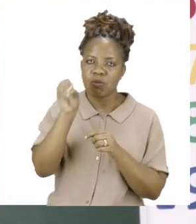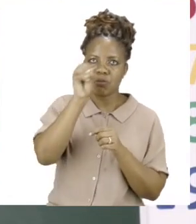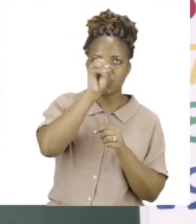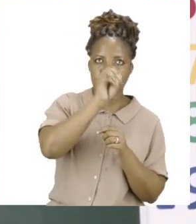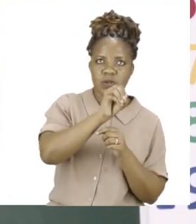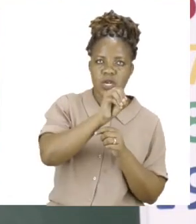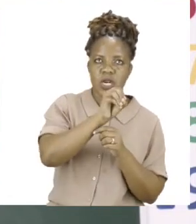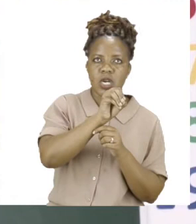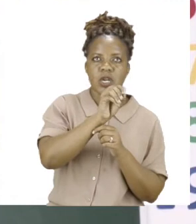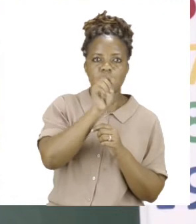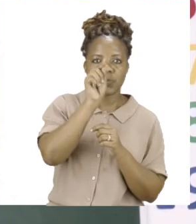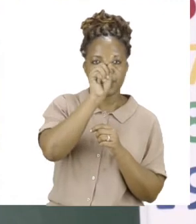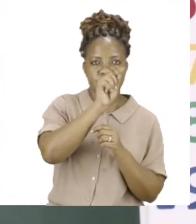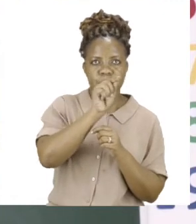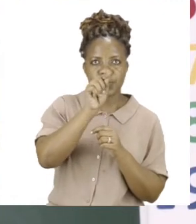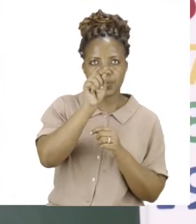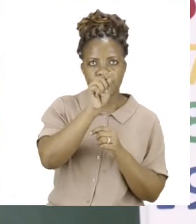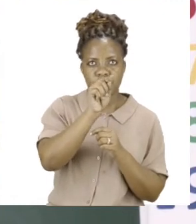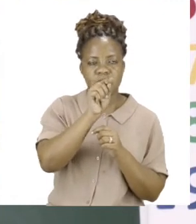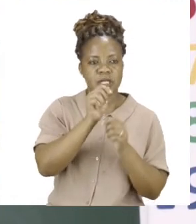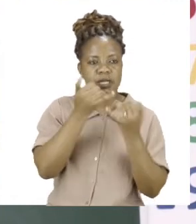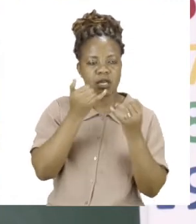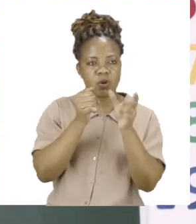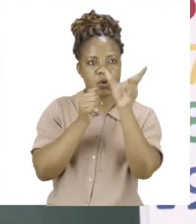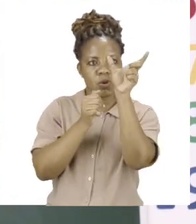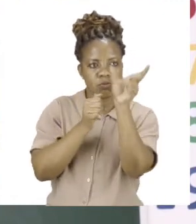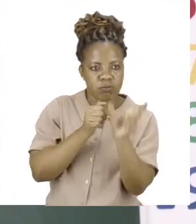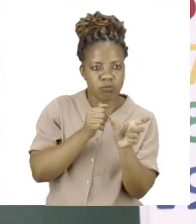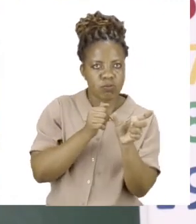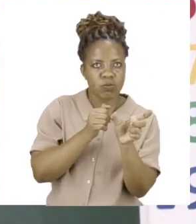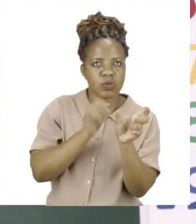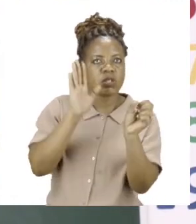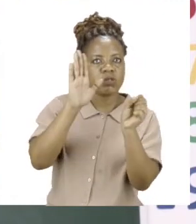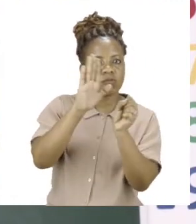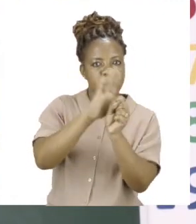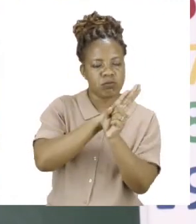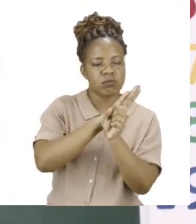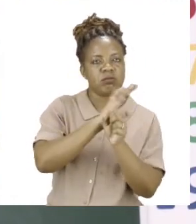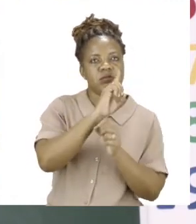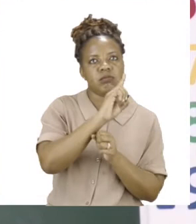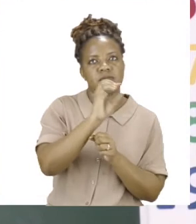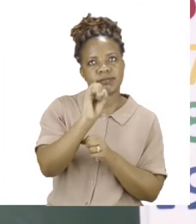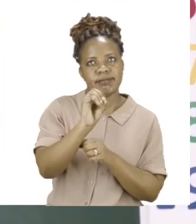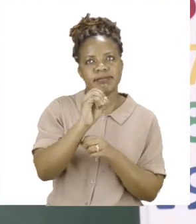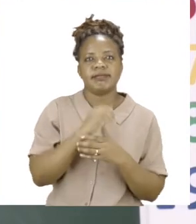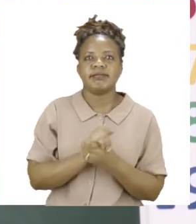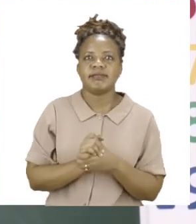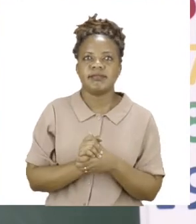this block. So now we have completed